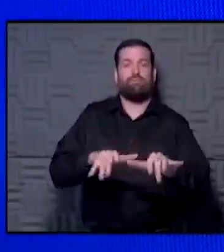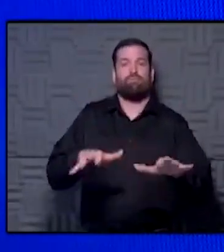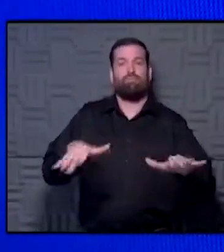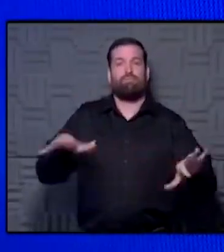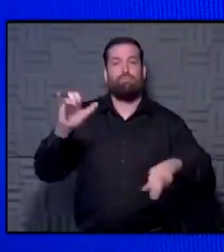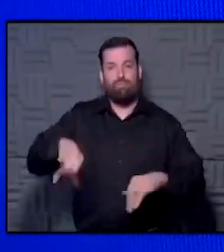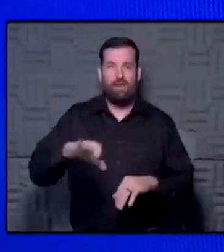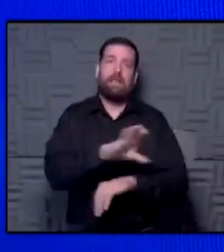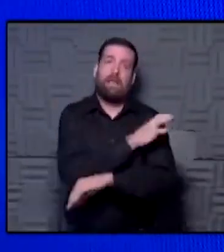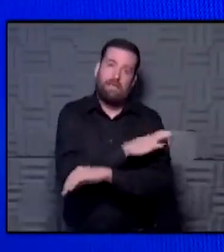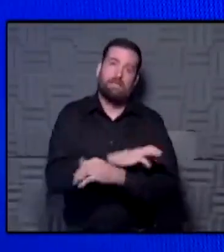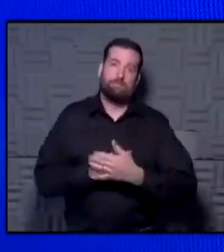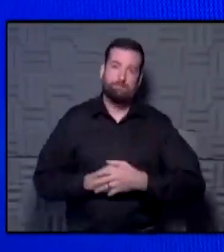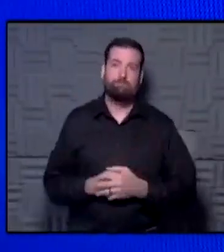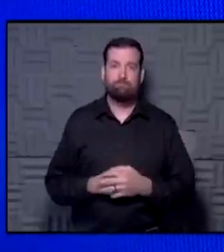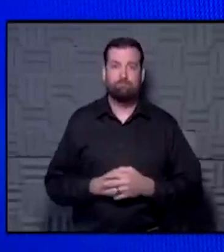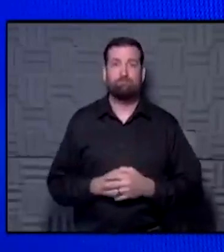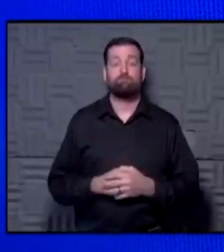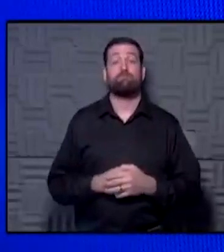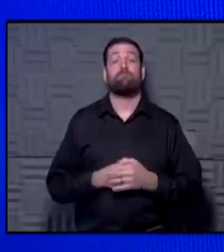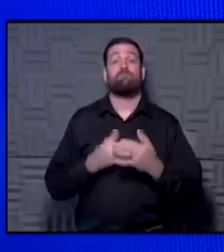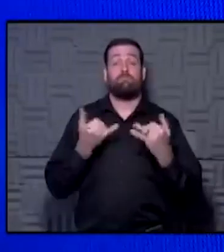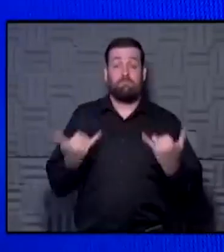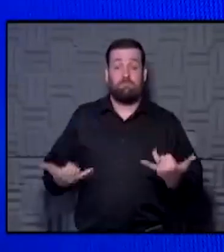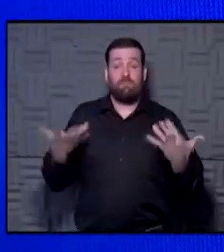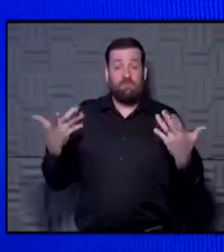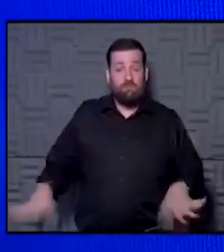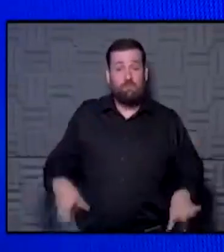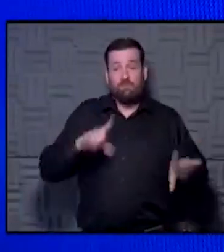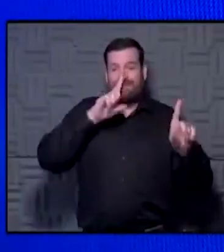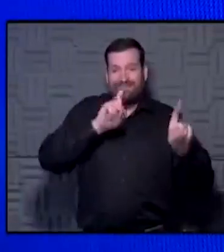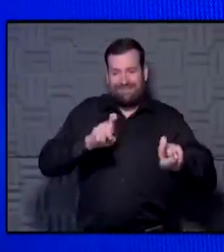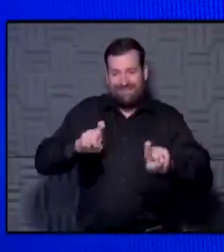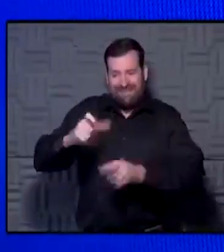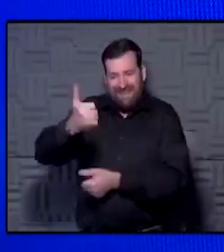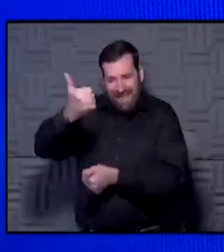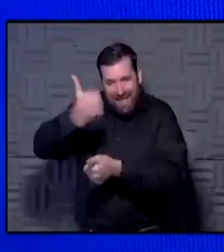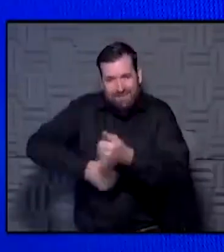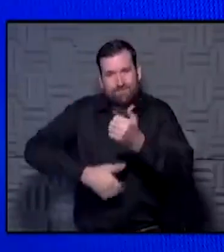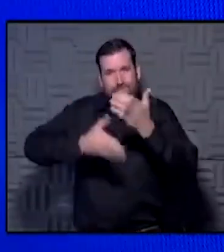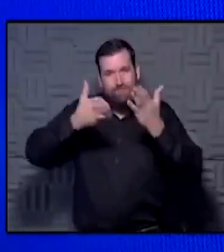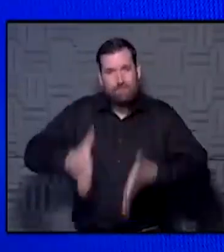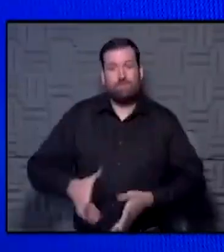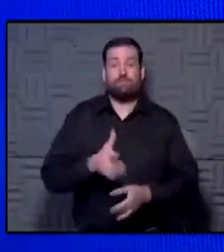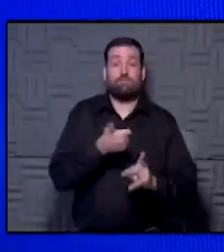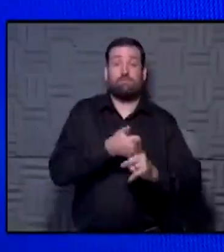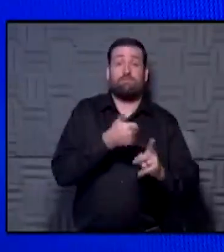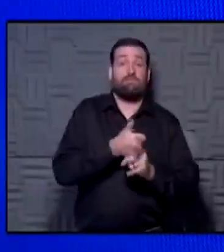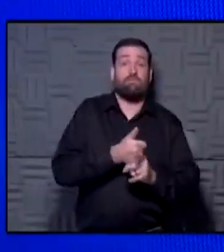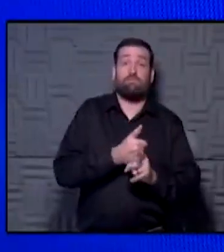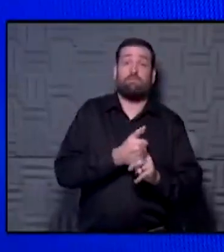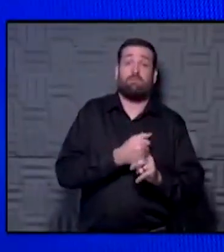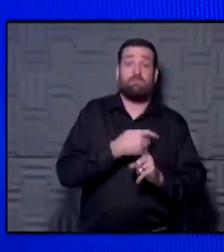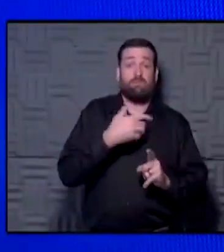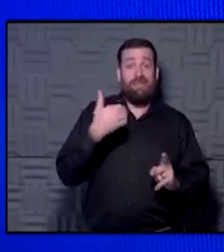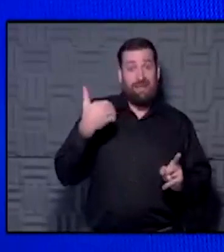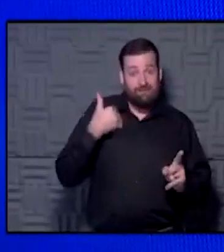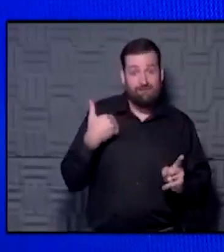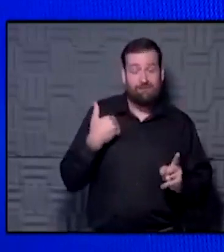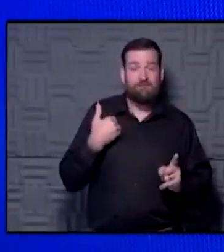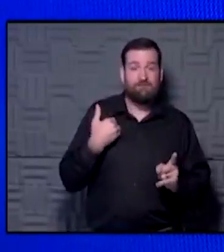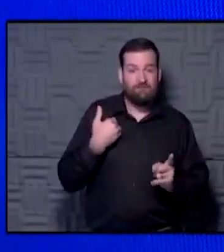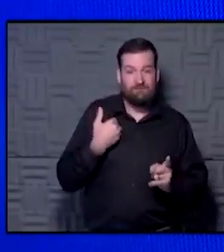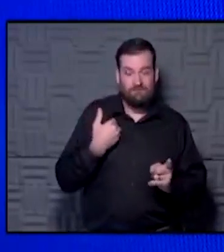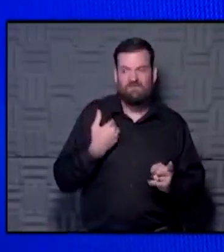that clinic. And so, we have now tested every single person in the clinic. And those who are positive are no longer, they have to be their